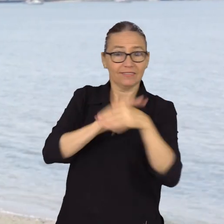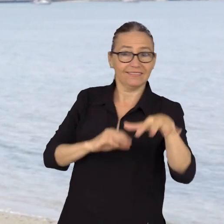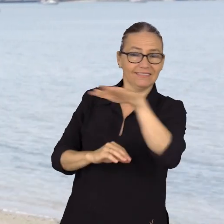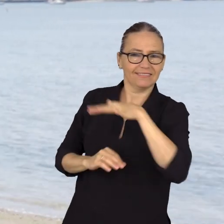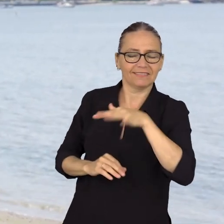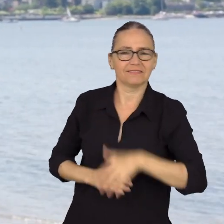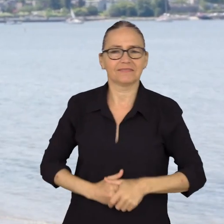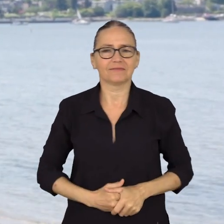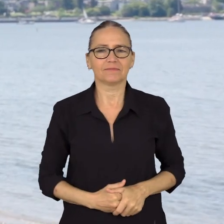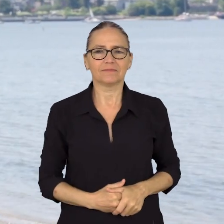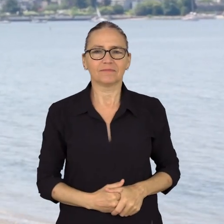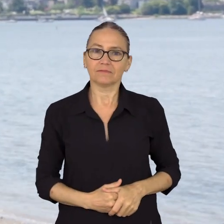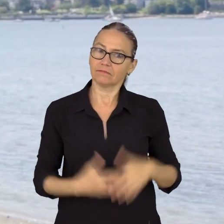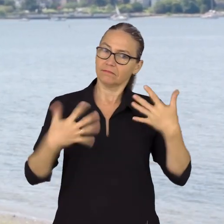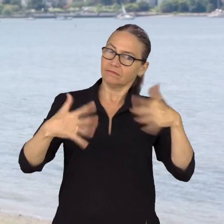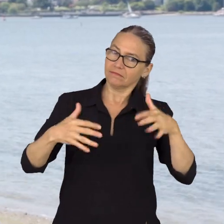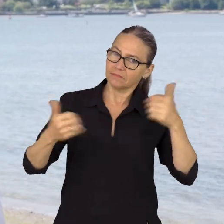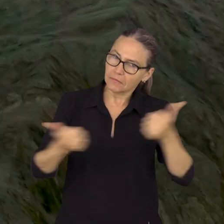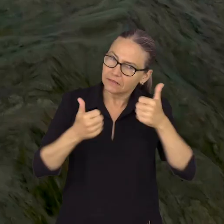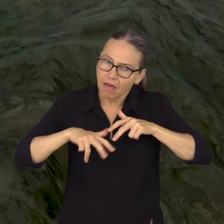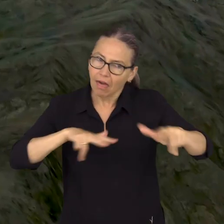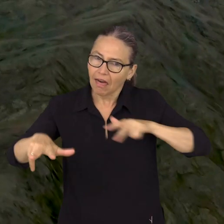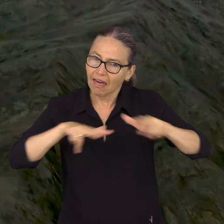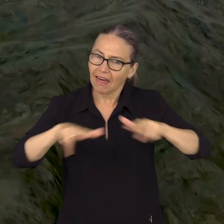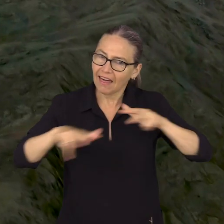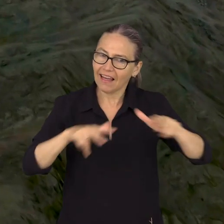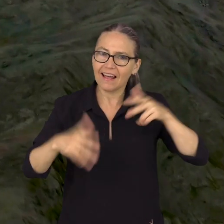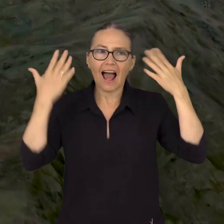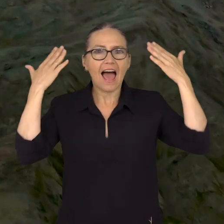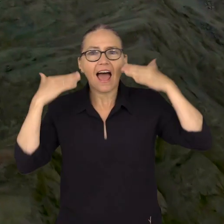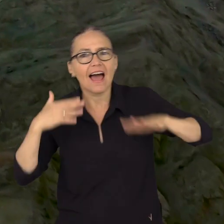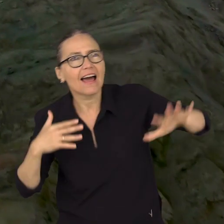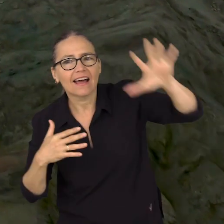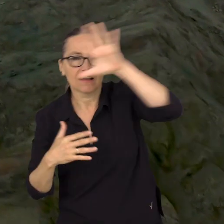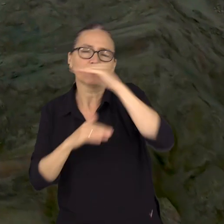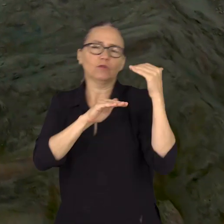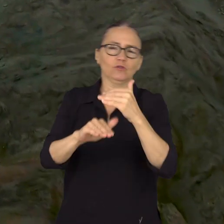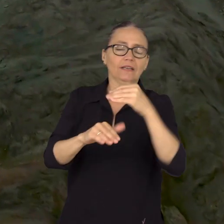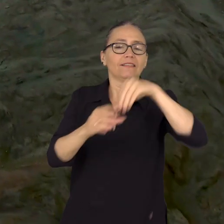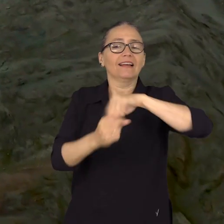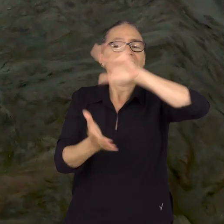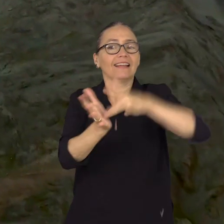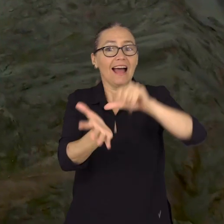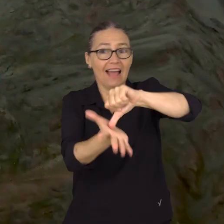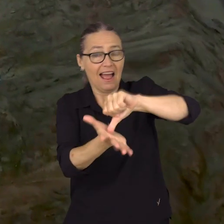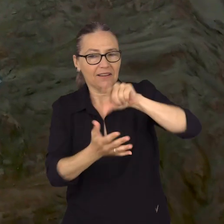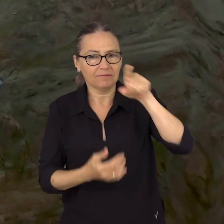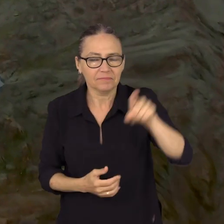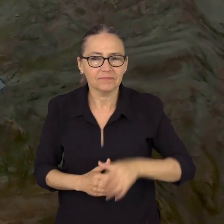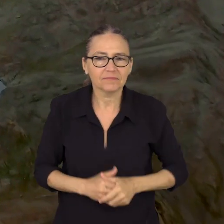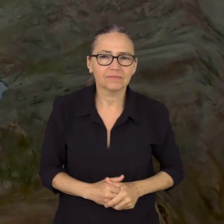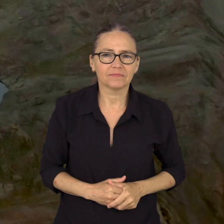during our trip, so we ended up doing a lot of hiking in the protected areas of central